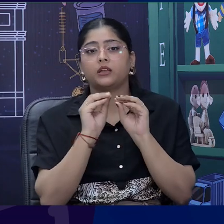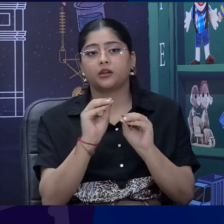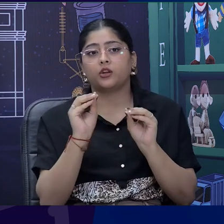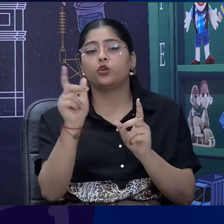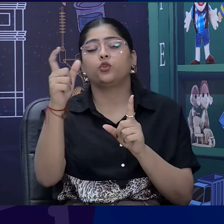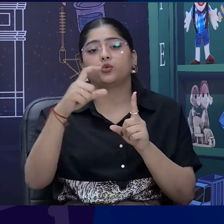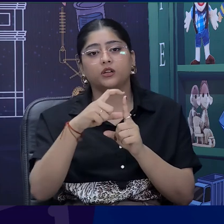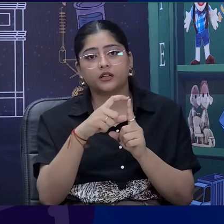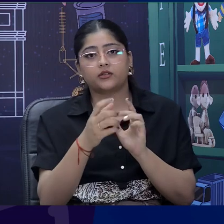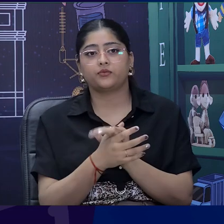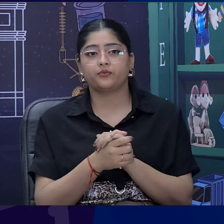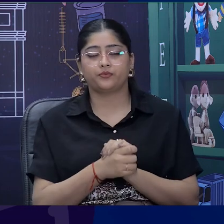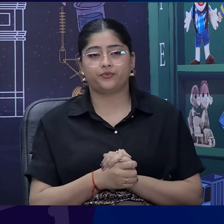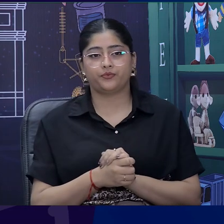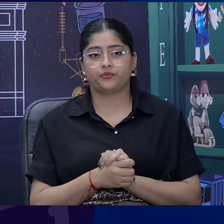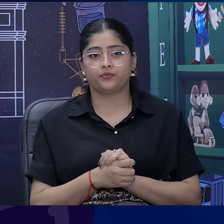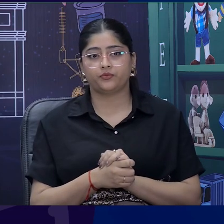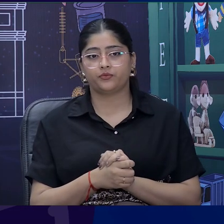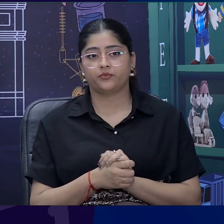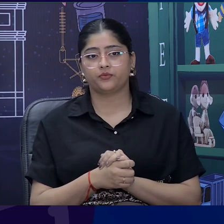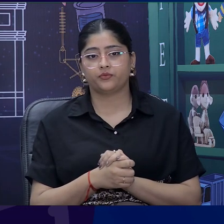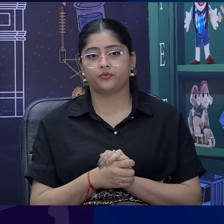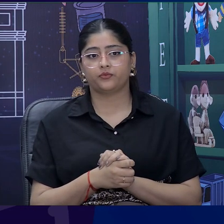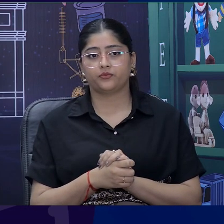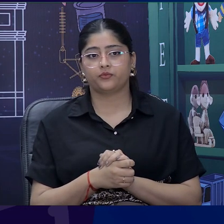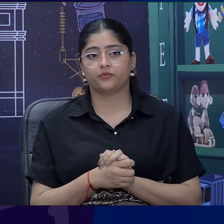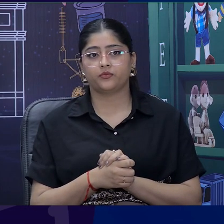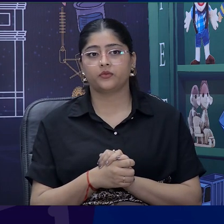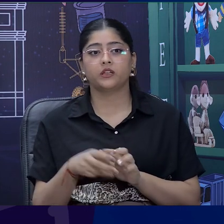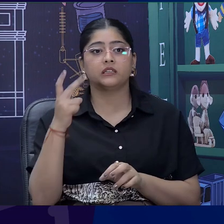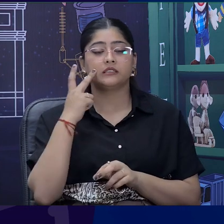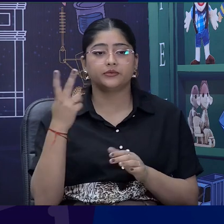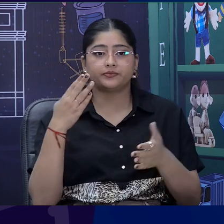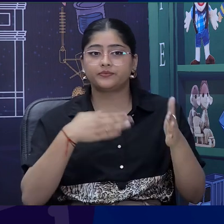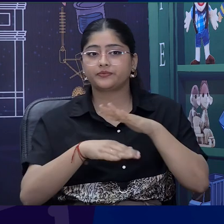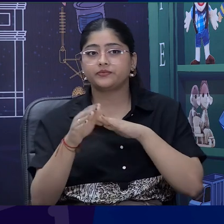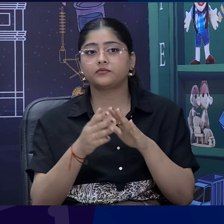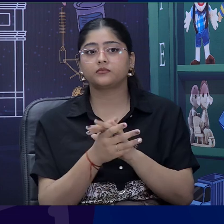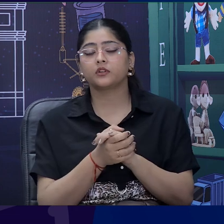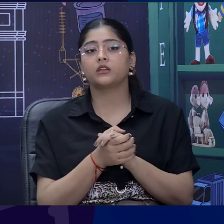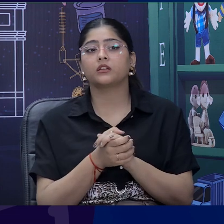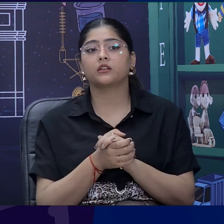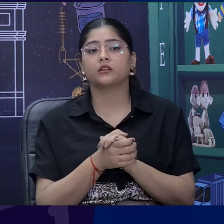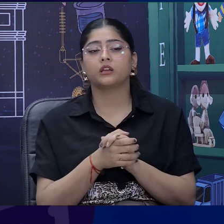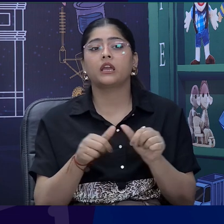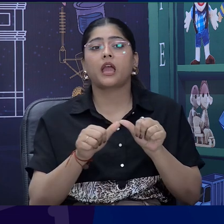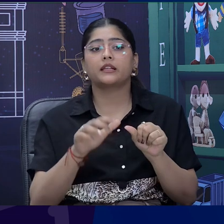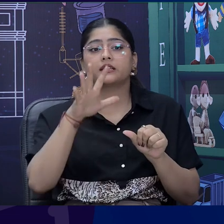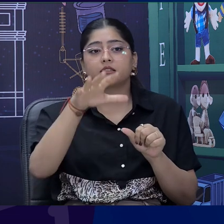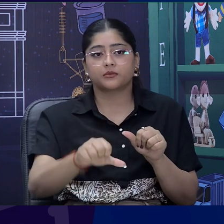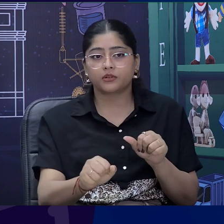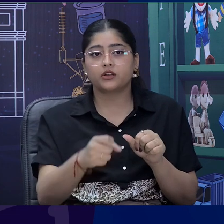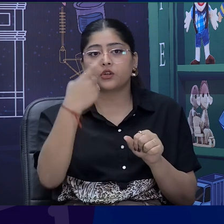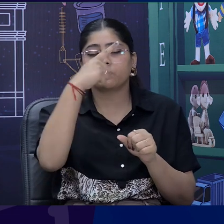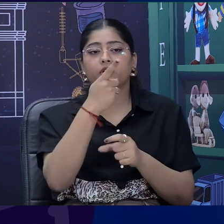So, this takes me to my another slide, which gives us the interventions, helping teacher to make